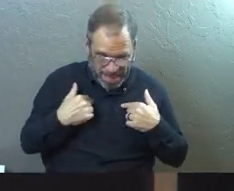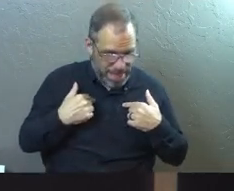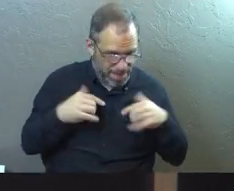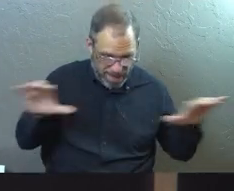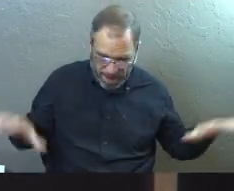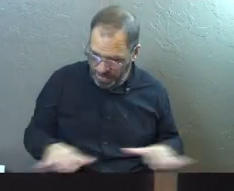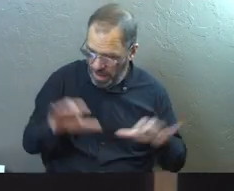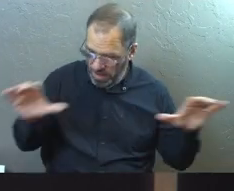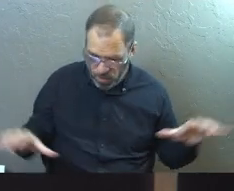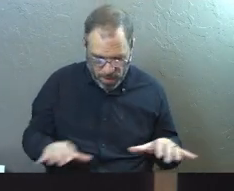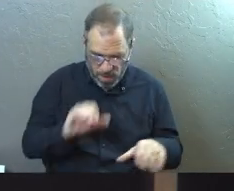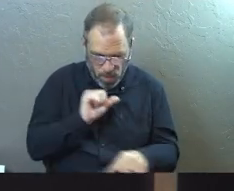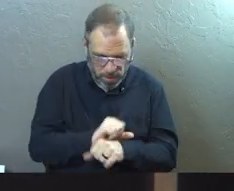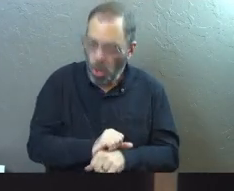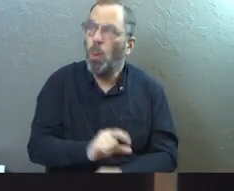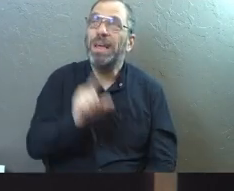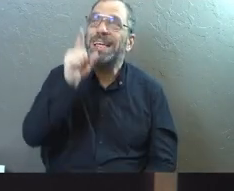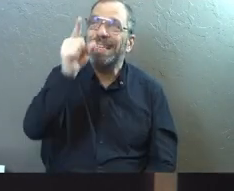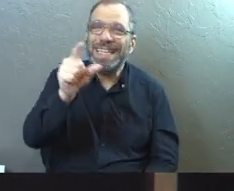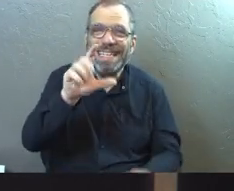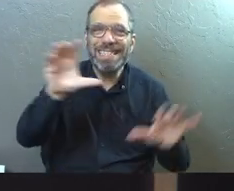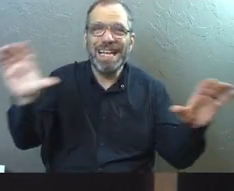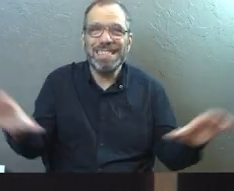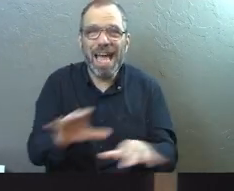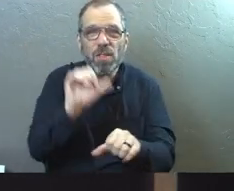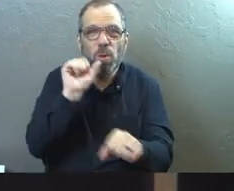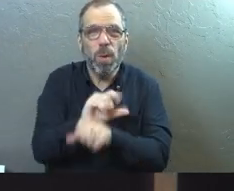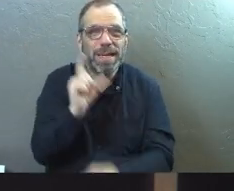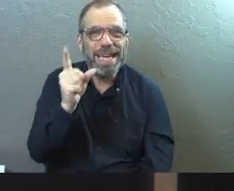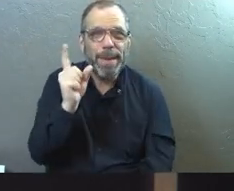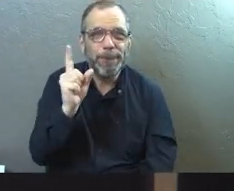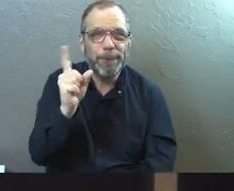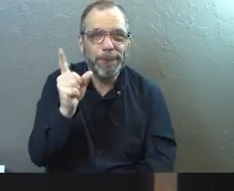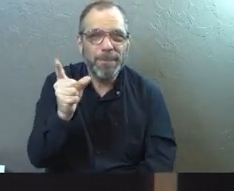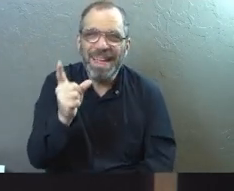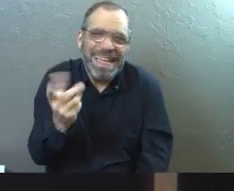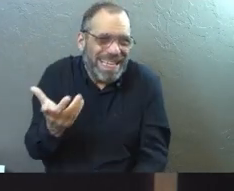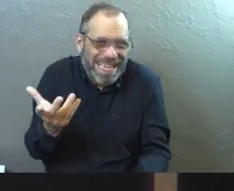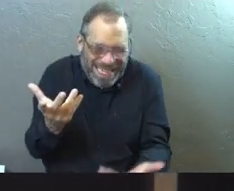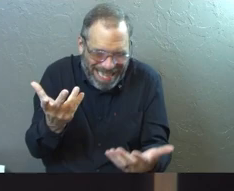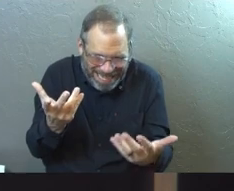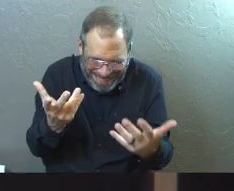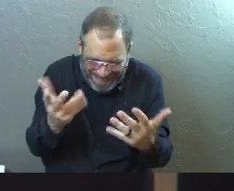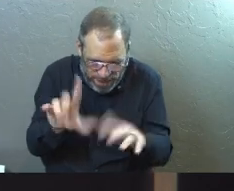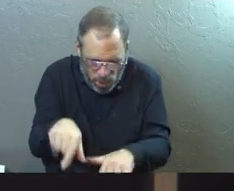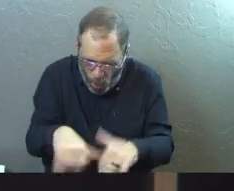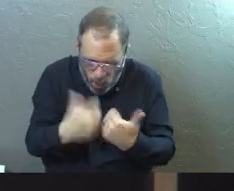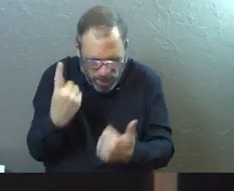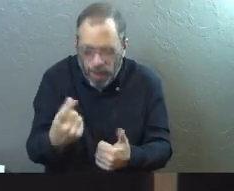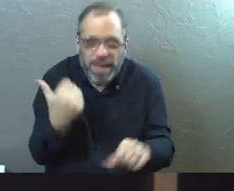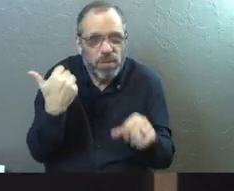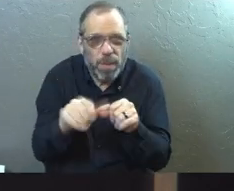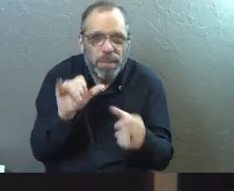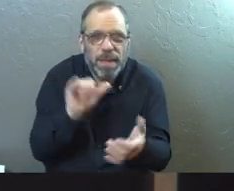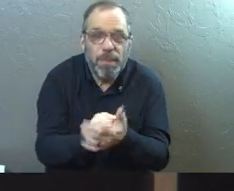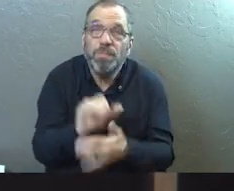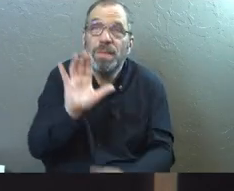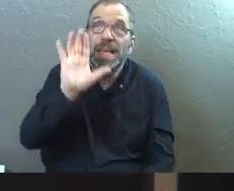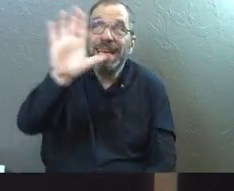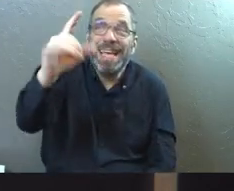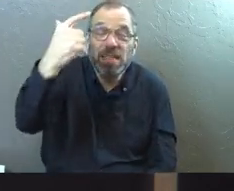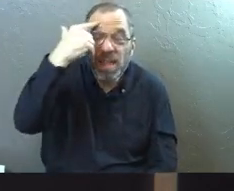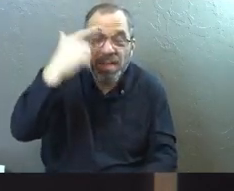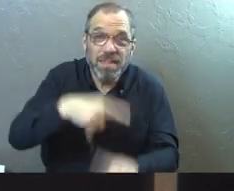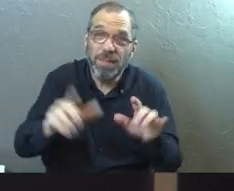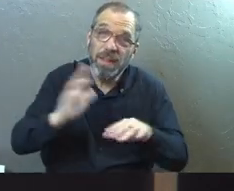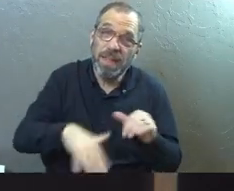we've done the work. God has done the work. And we've got to remember that. There's no other way but to remember that. His thoughts are